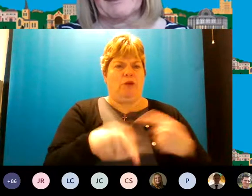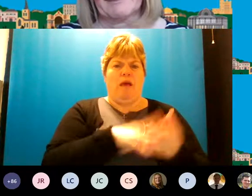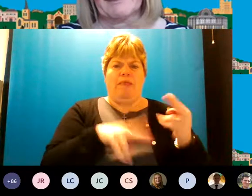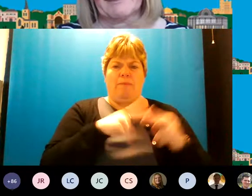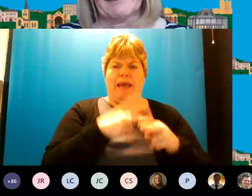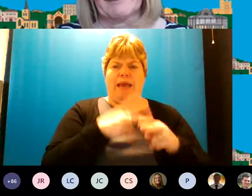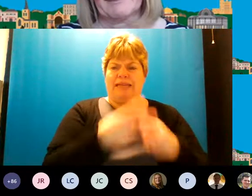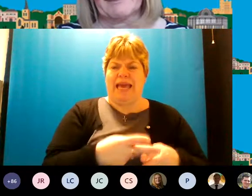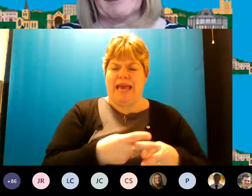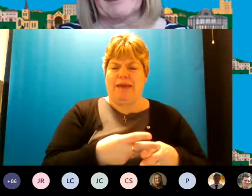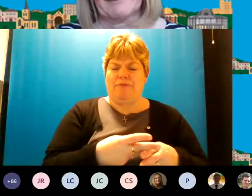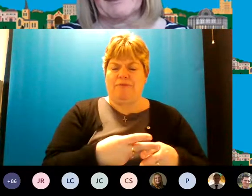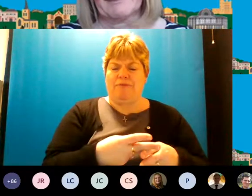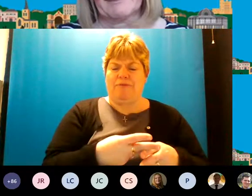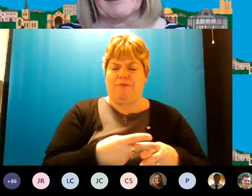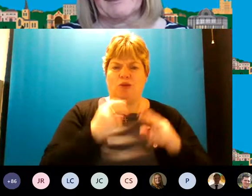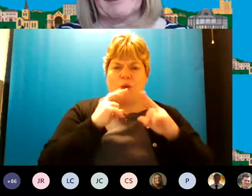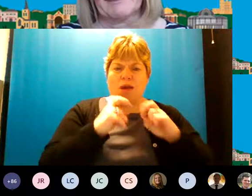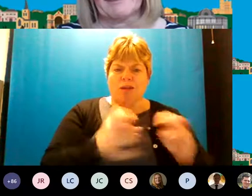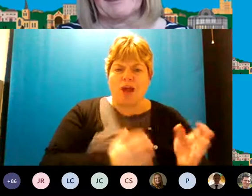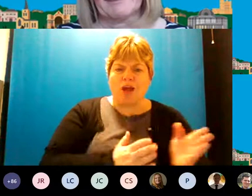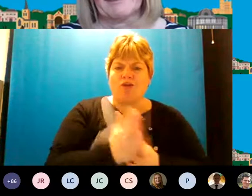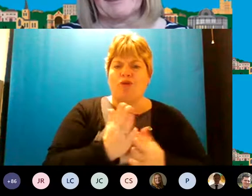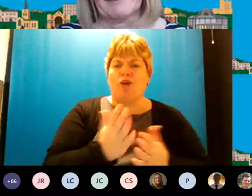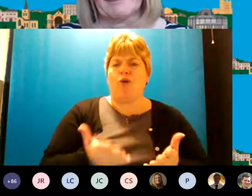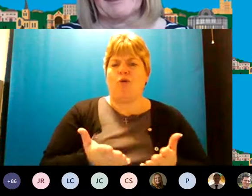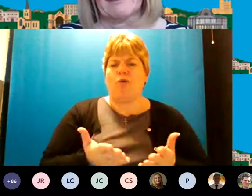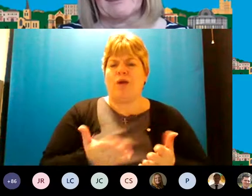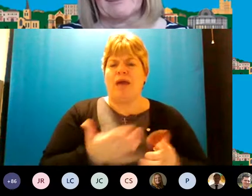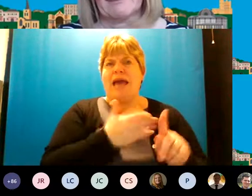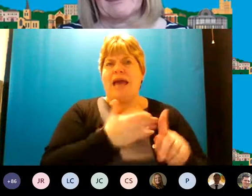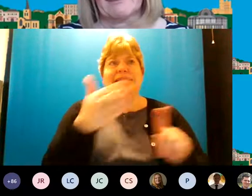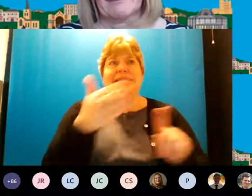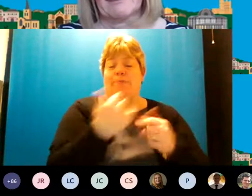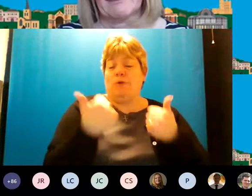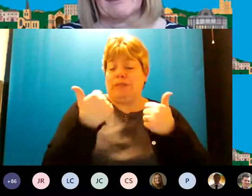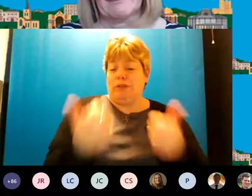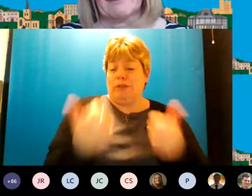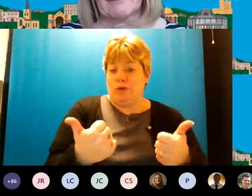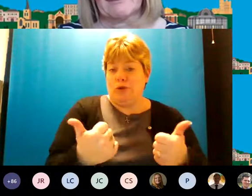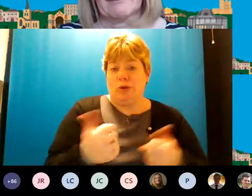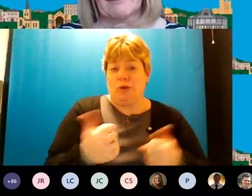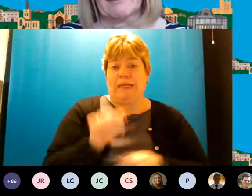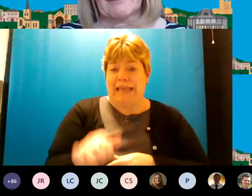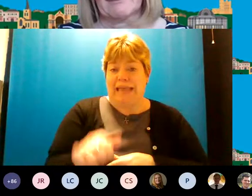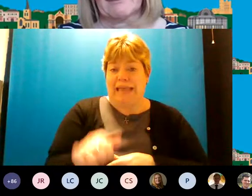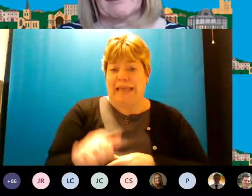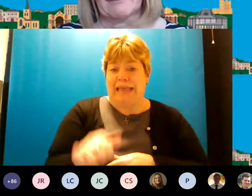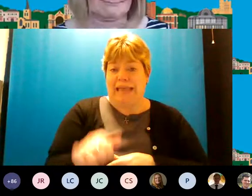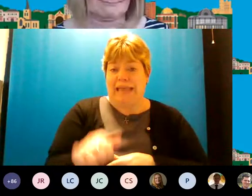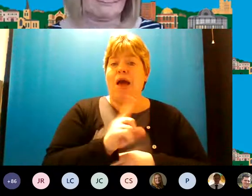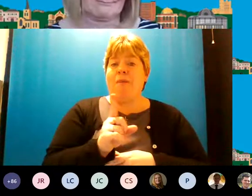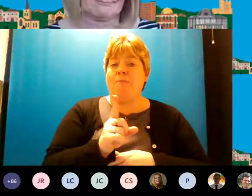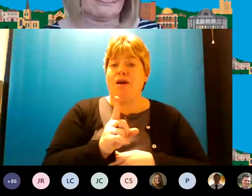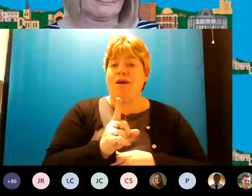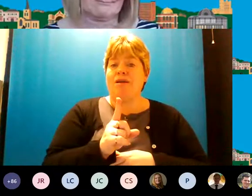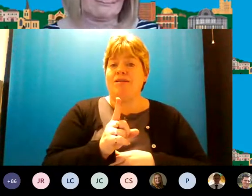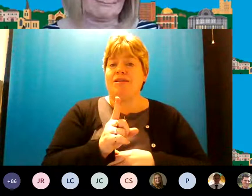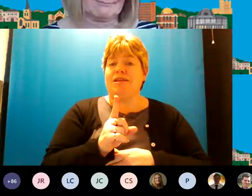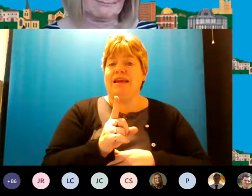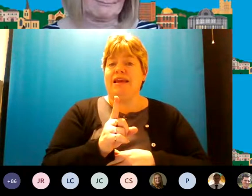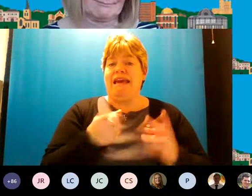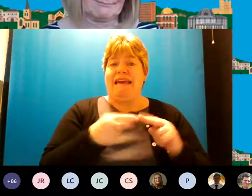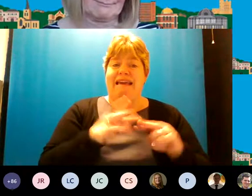and carers to kind of search through and you know signposting is good don't get me wrong um but there if there isn't actually anything